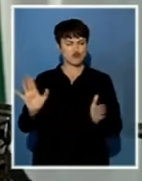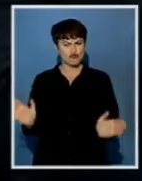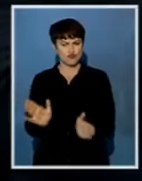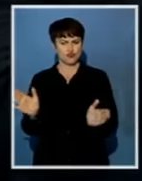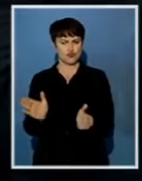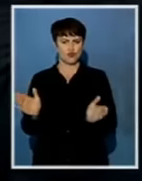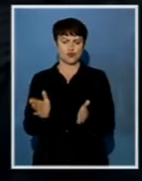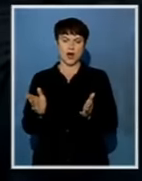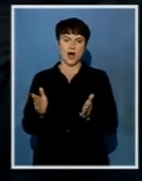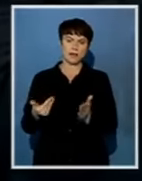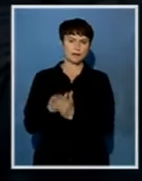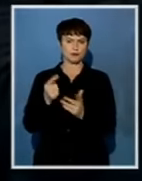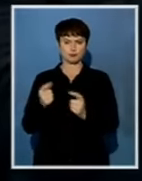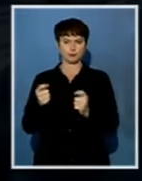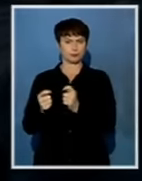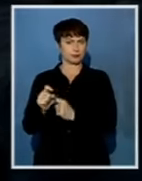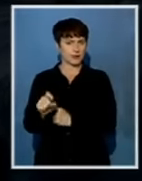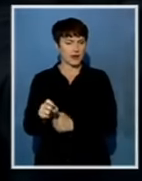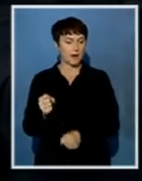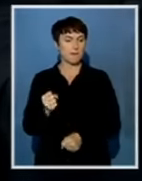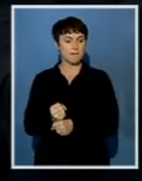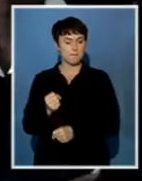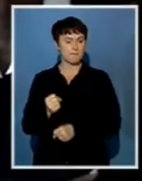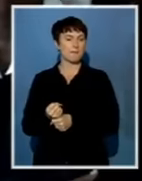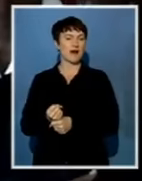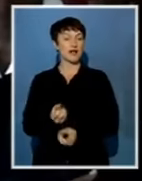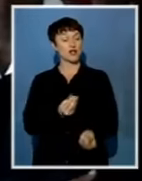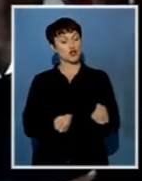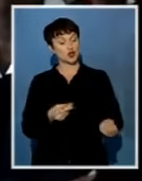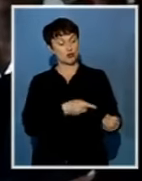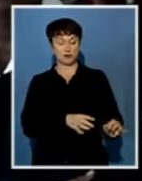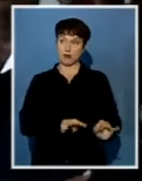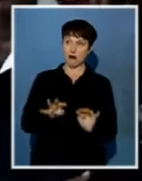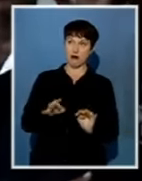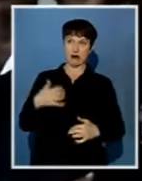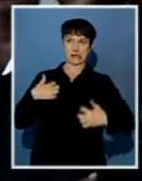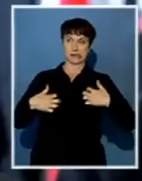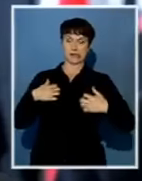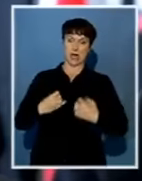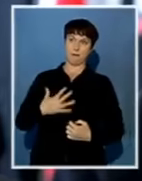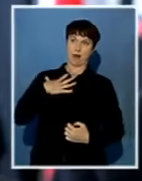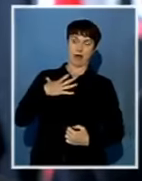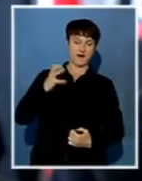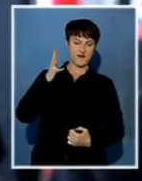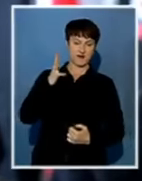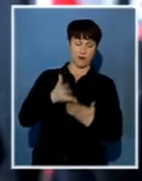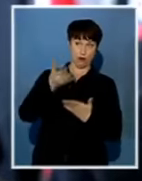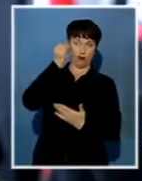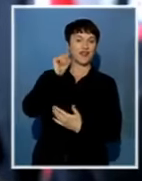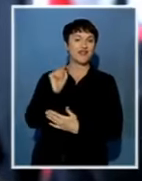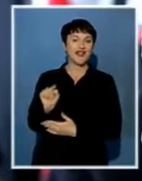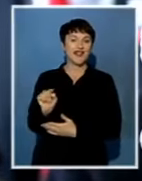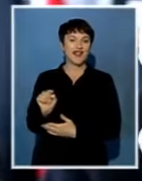become an inspiration to all our children who are growing up